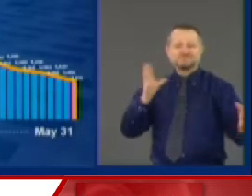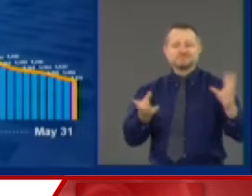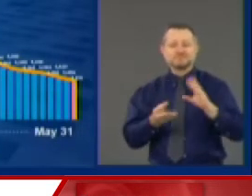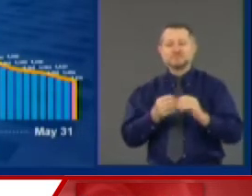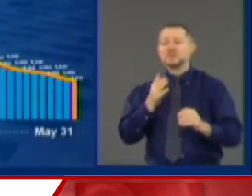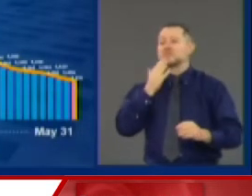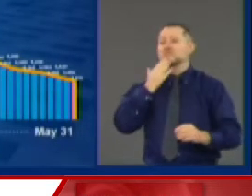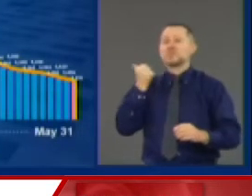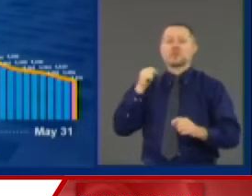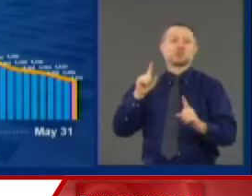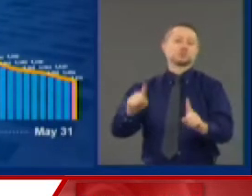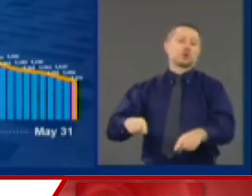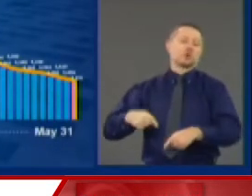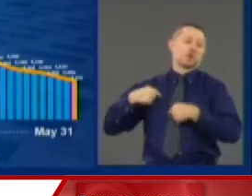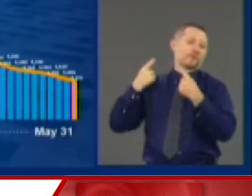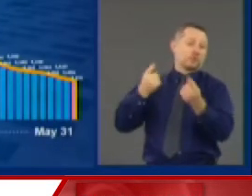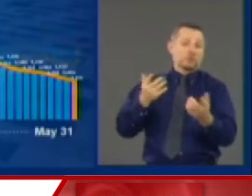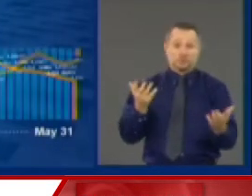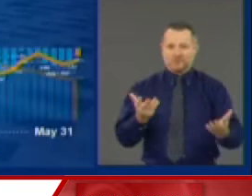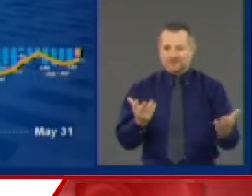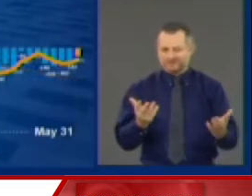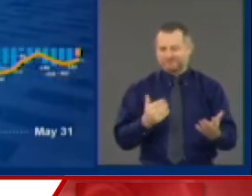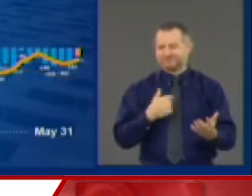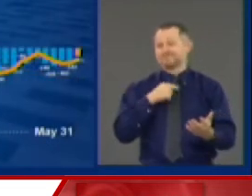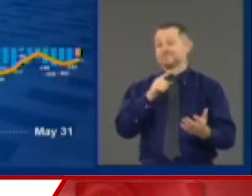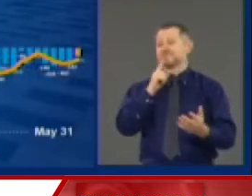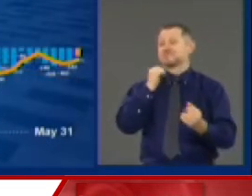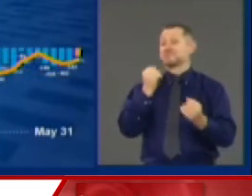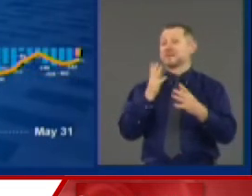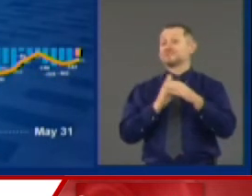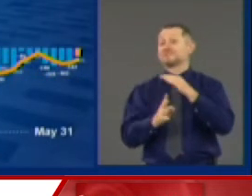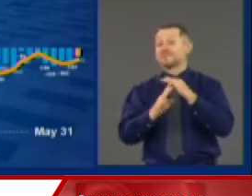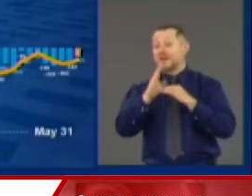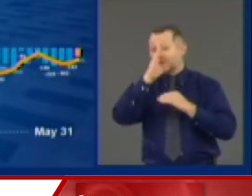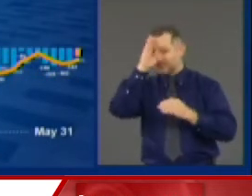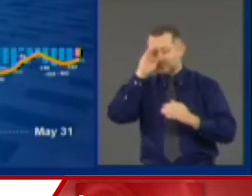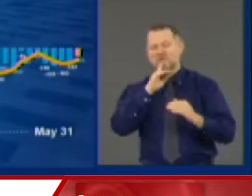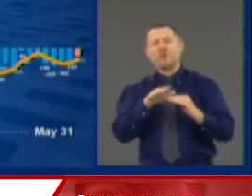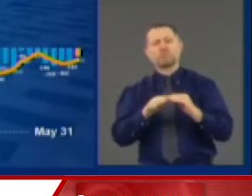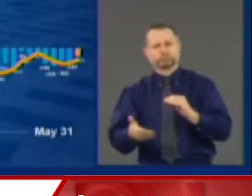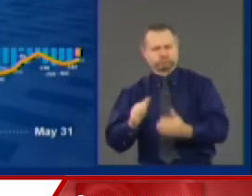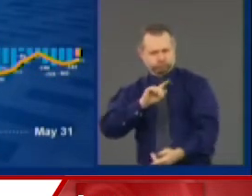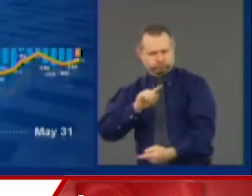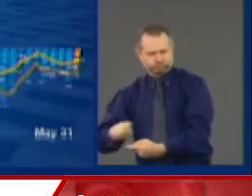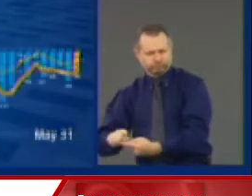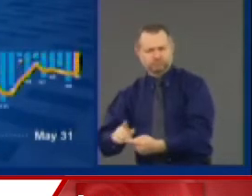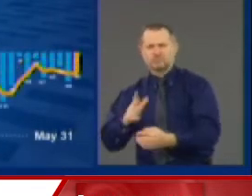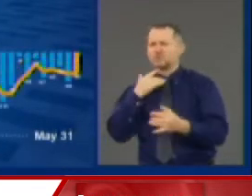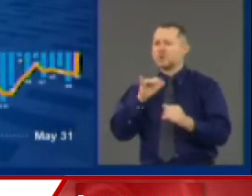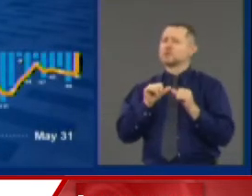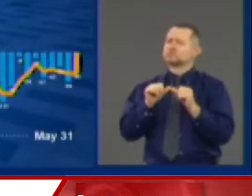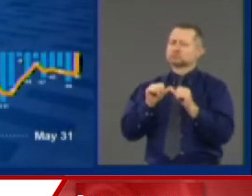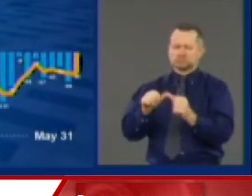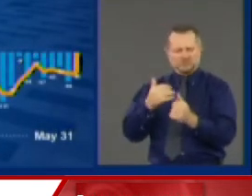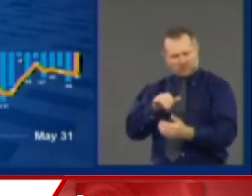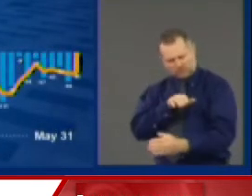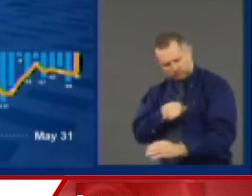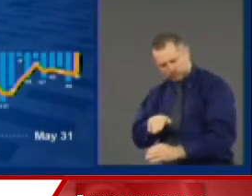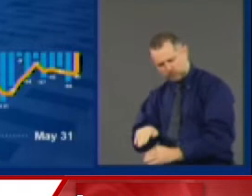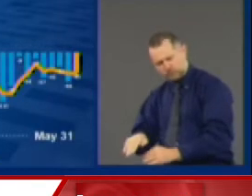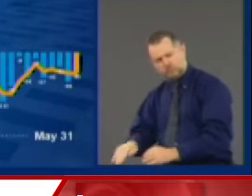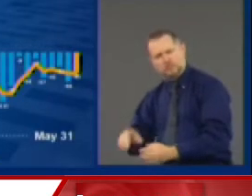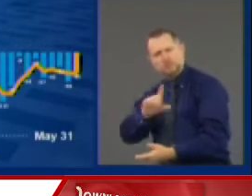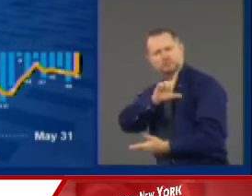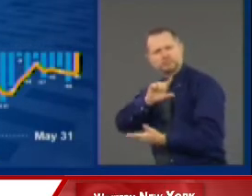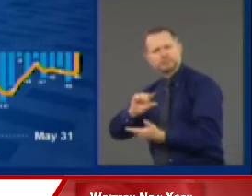before. The number of hospitalizations is down. It's continued to drop. The